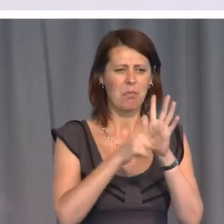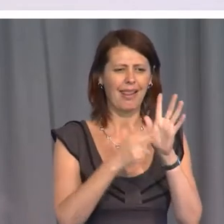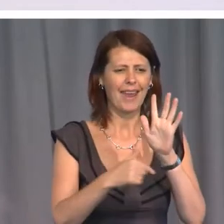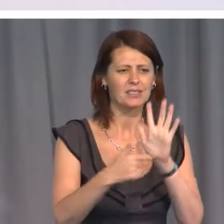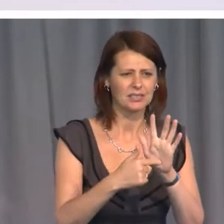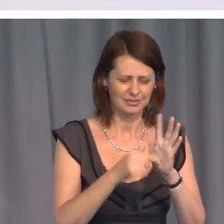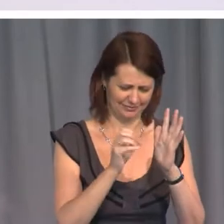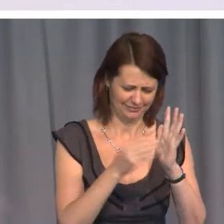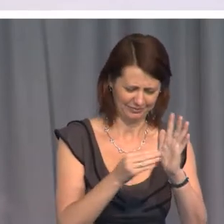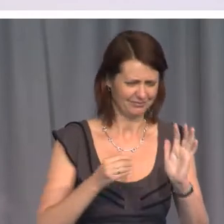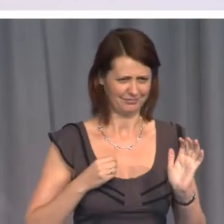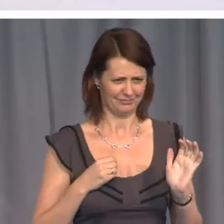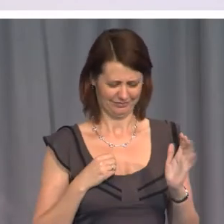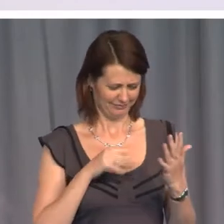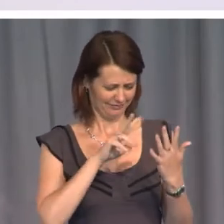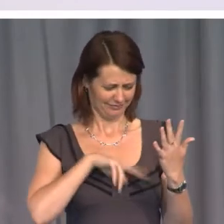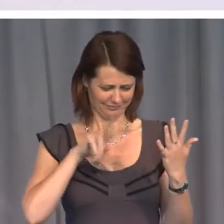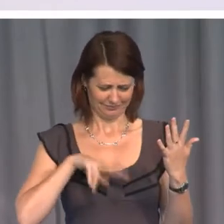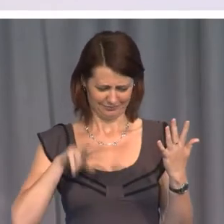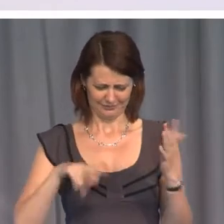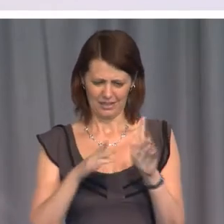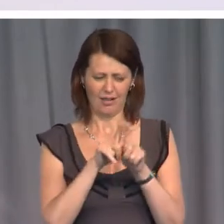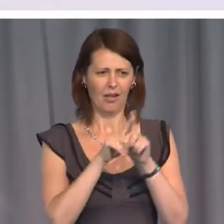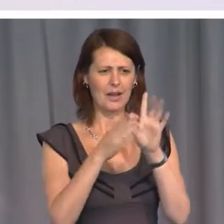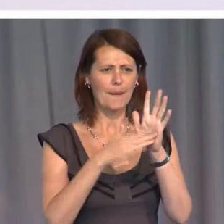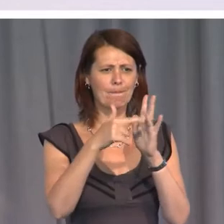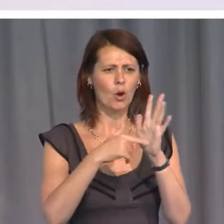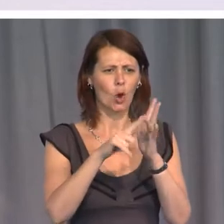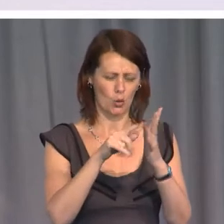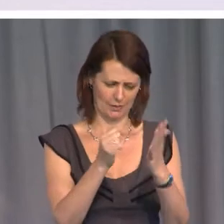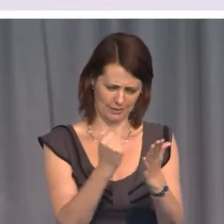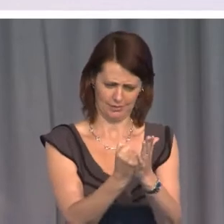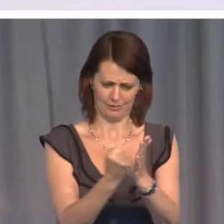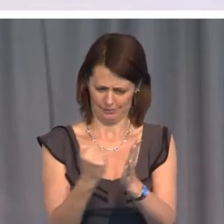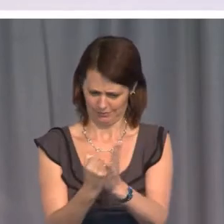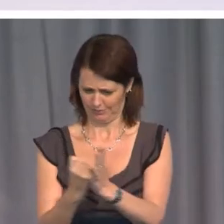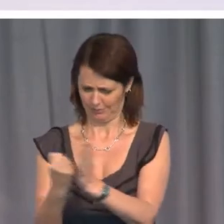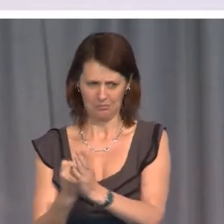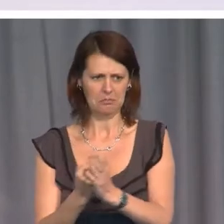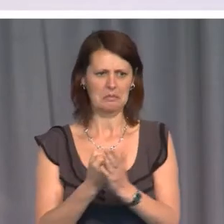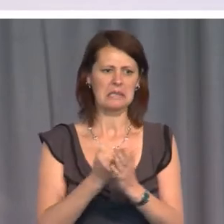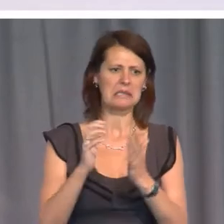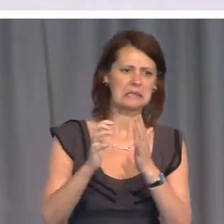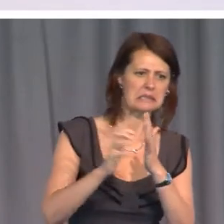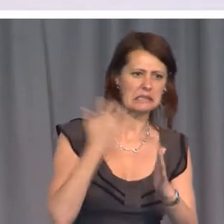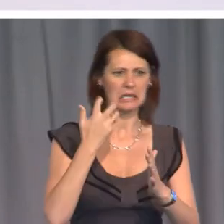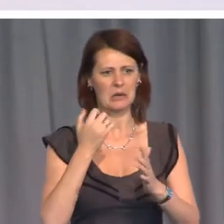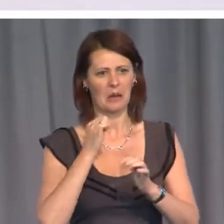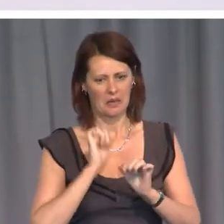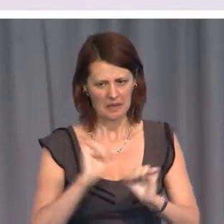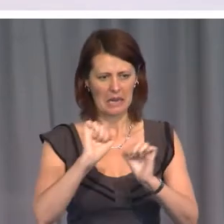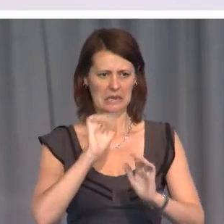this moronic puerile motto stamped heavily, steal their secrets, keep ours.